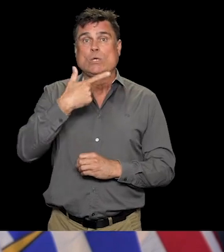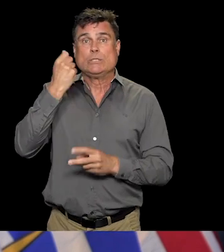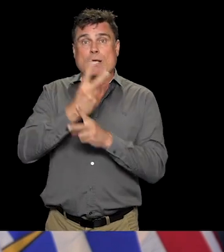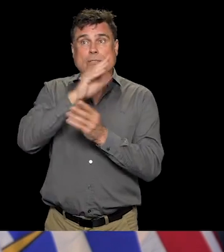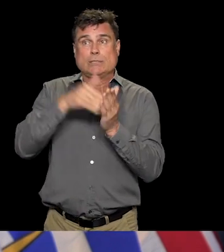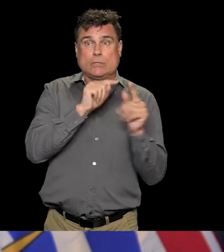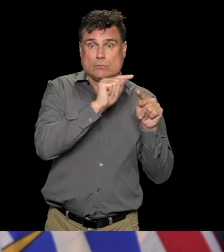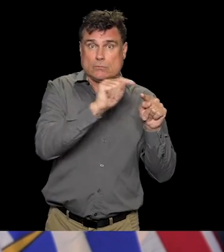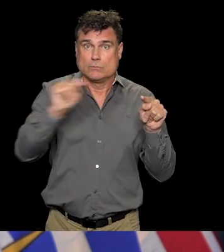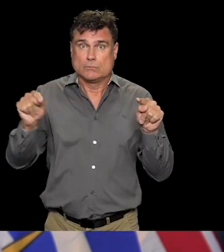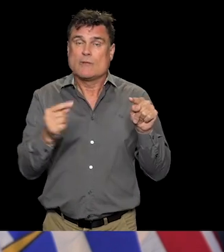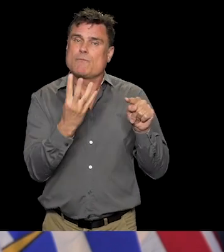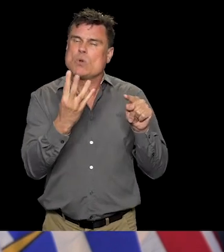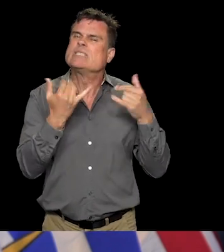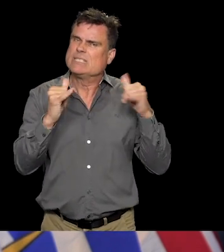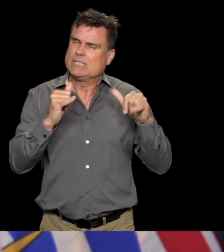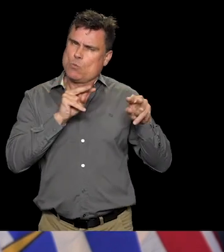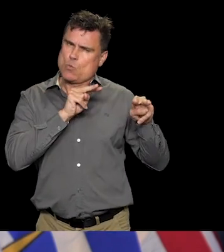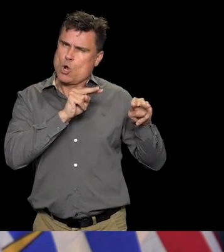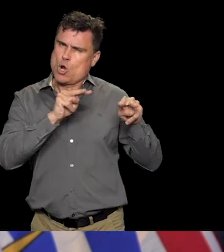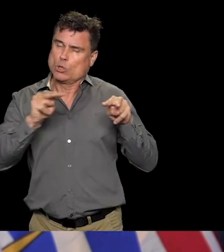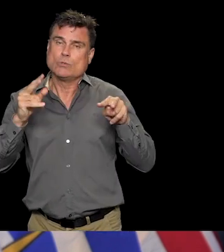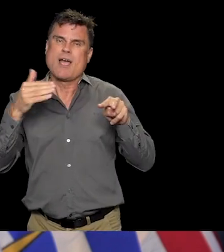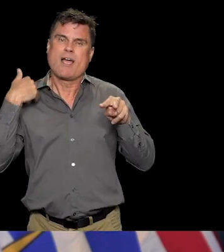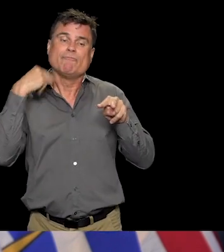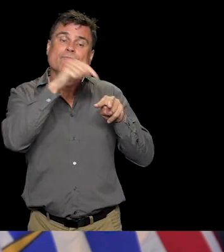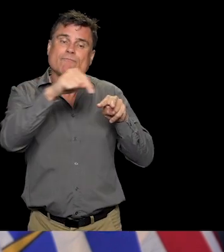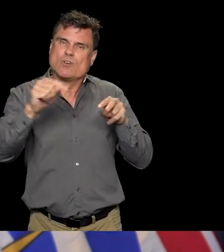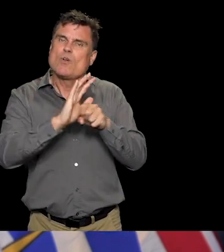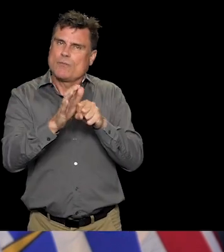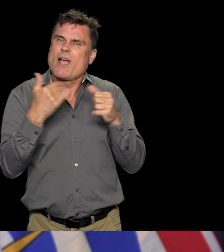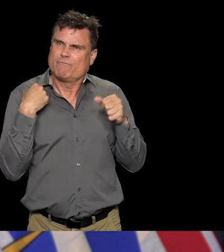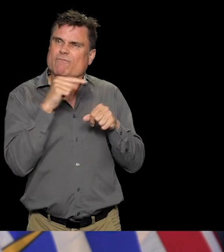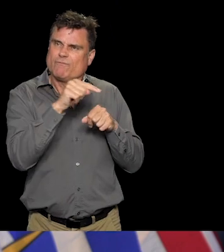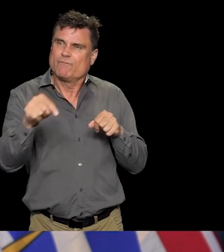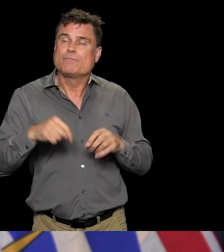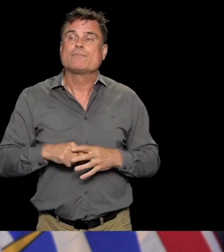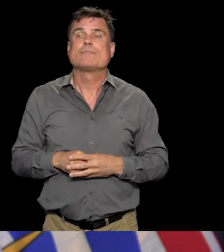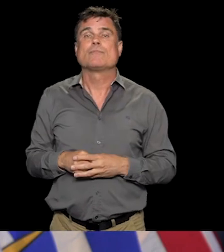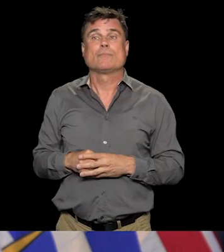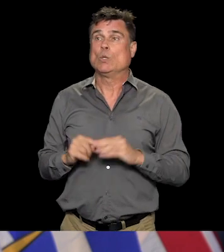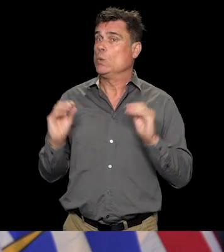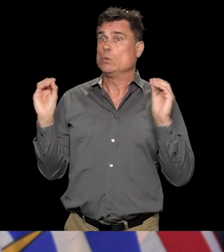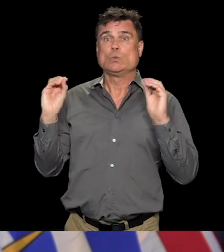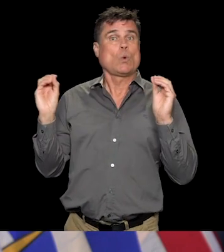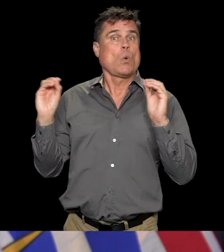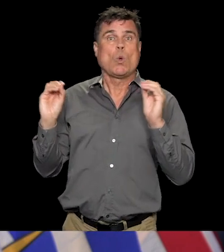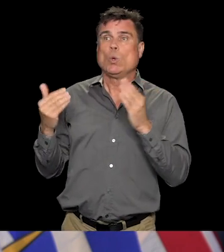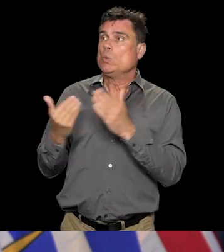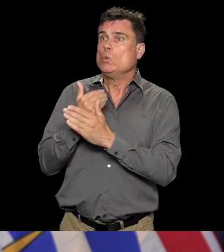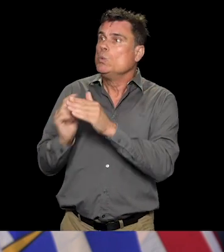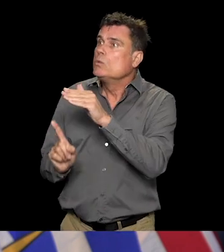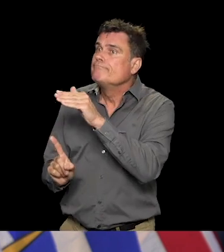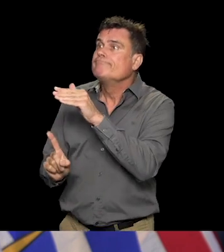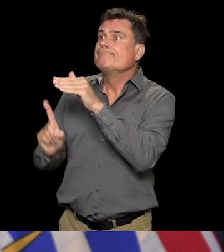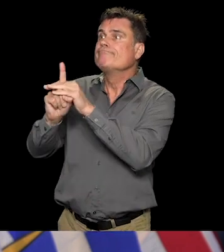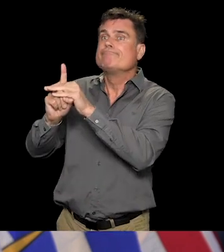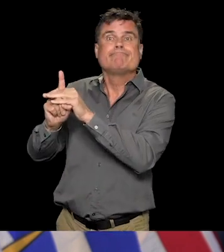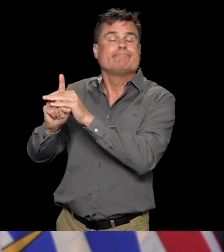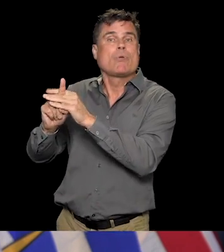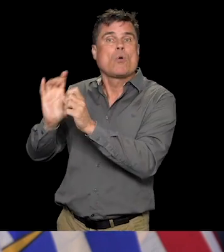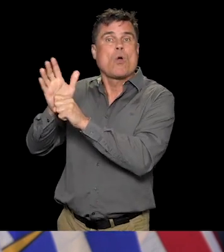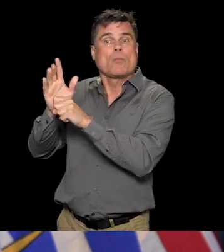care, and we've also gone a day with no new cases in our long-term care, so we continue to have 340